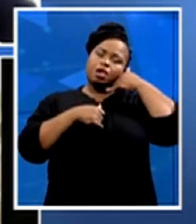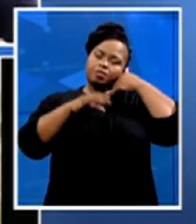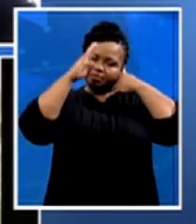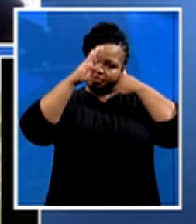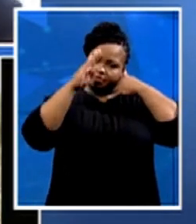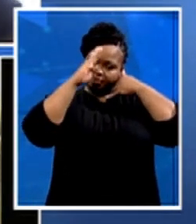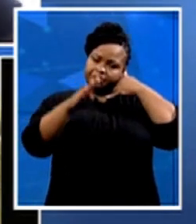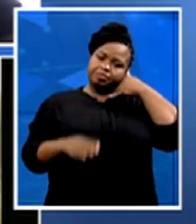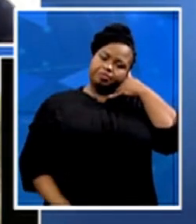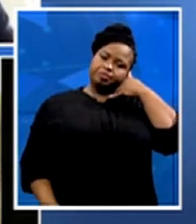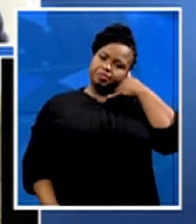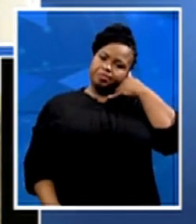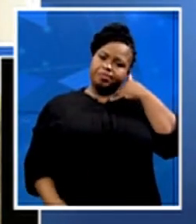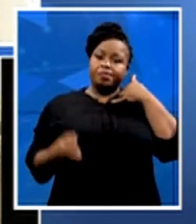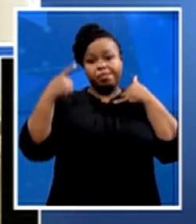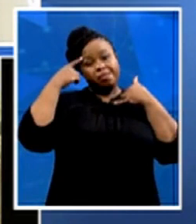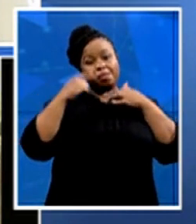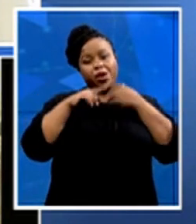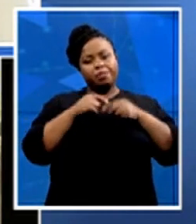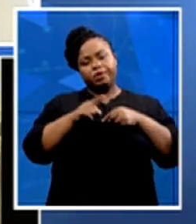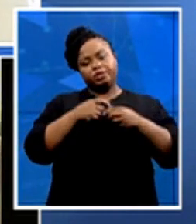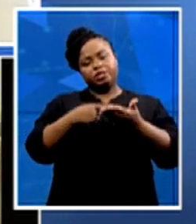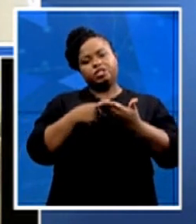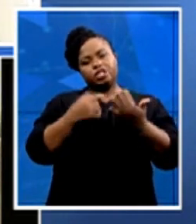with regards to Youth Month in South Africa?